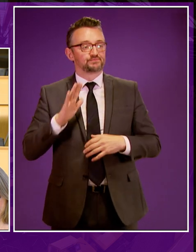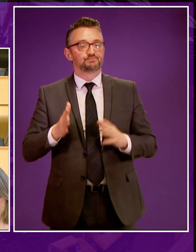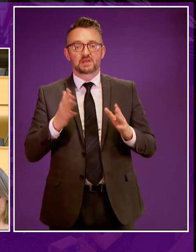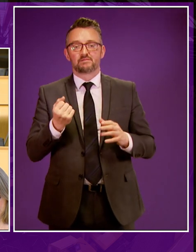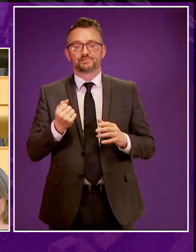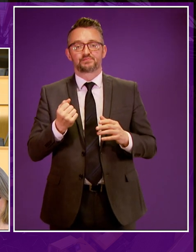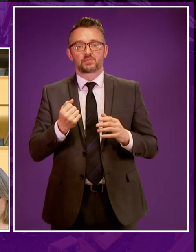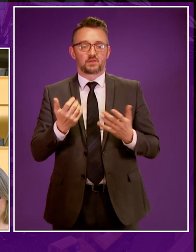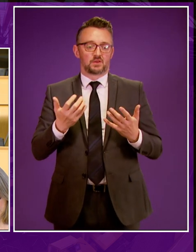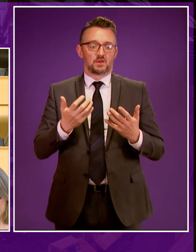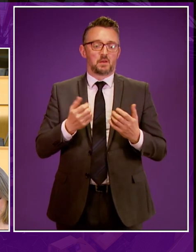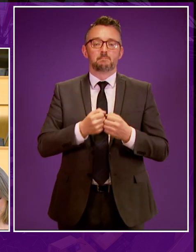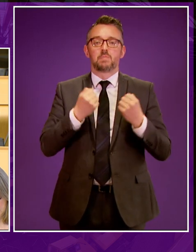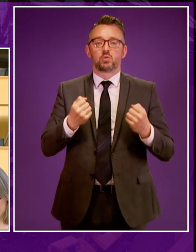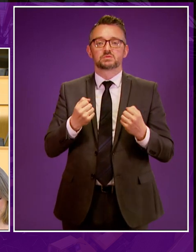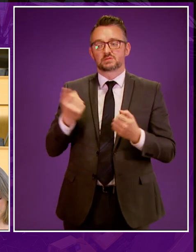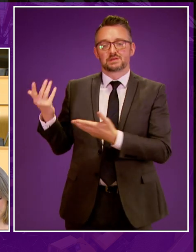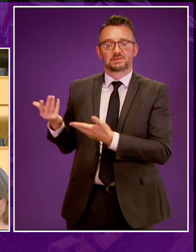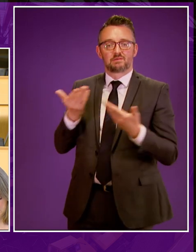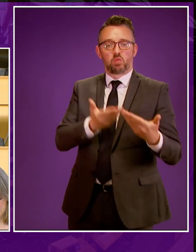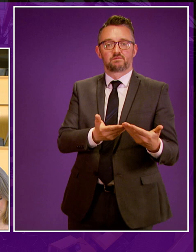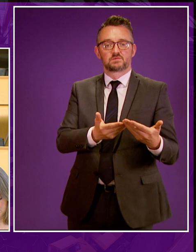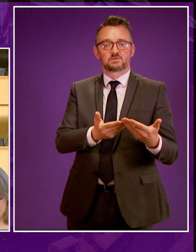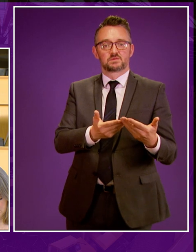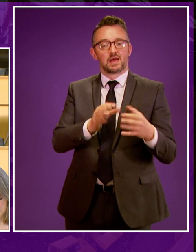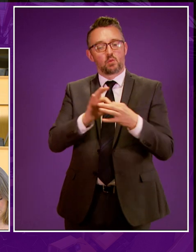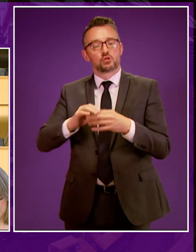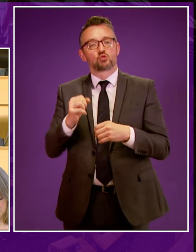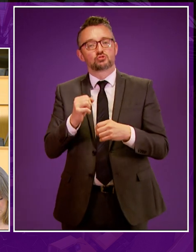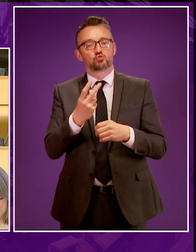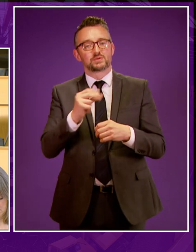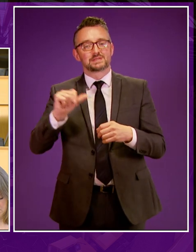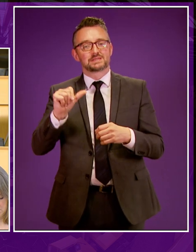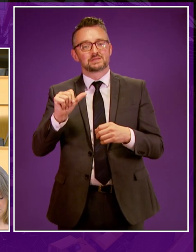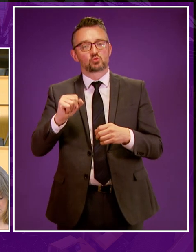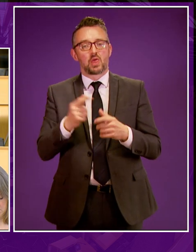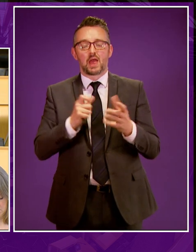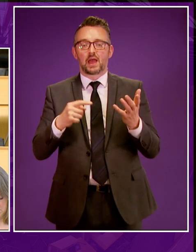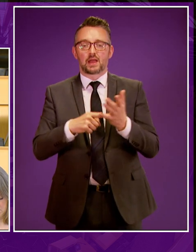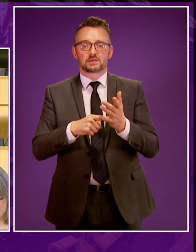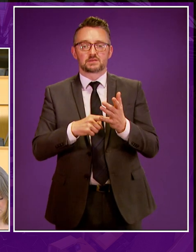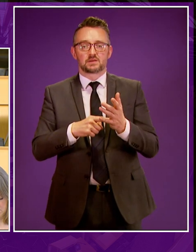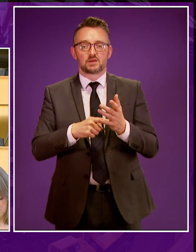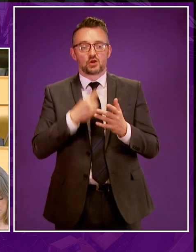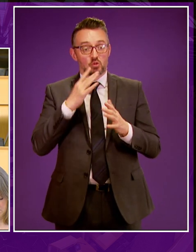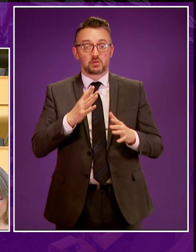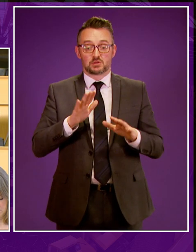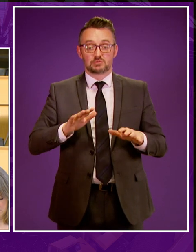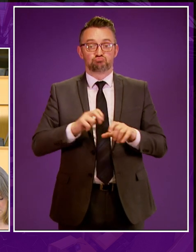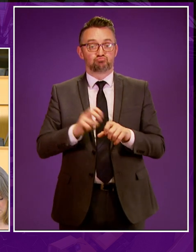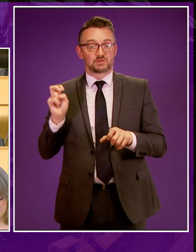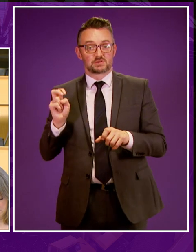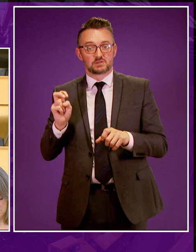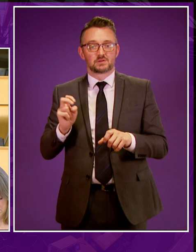licensing devolved, as agreed under the 2016 Scotland Act. And leaving arguments over Brexit and return of powers and wider